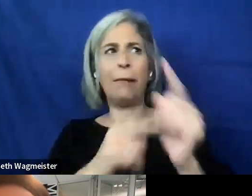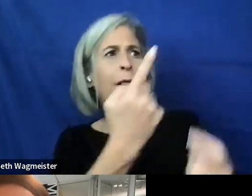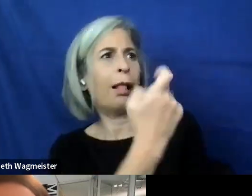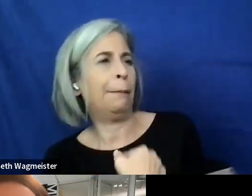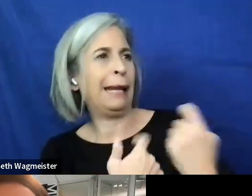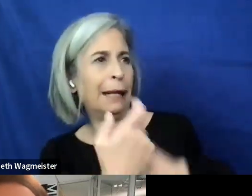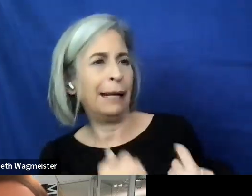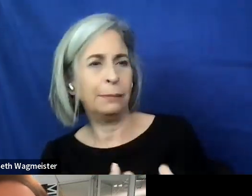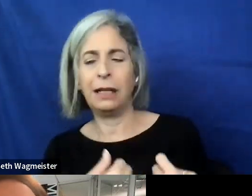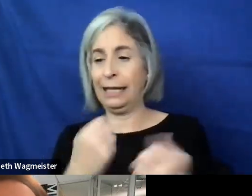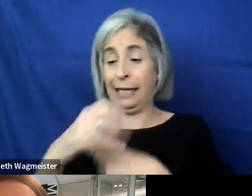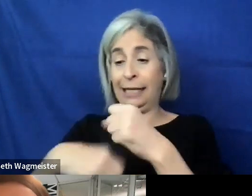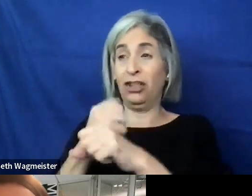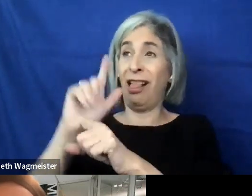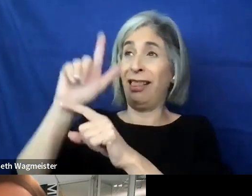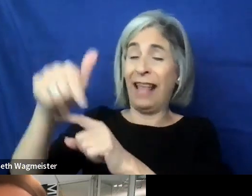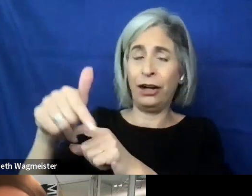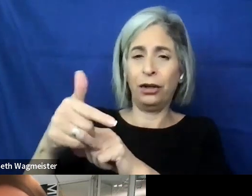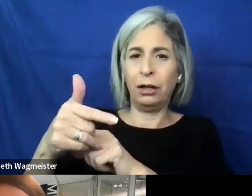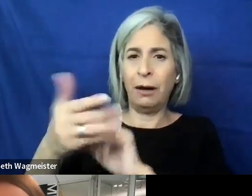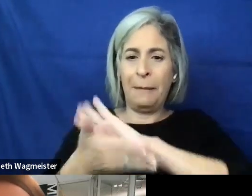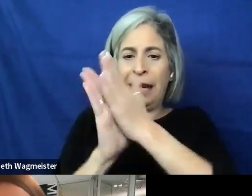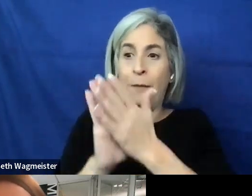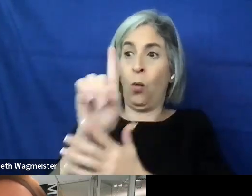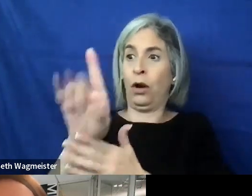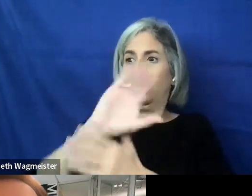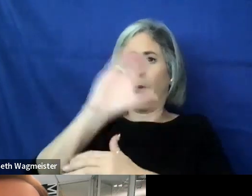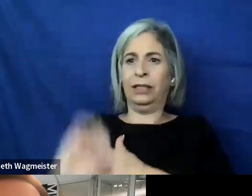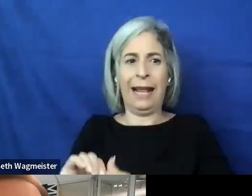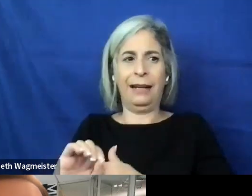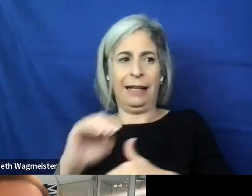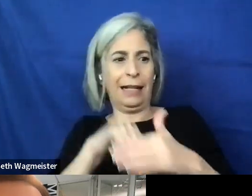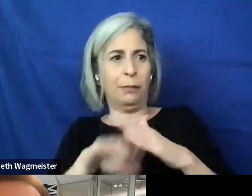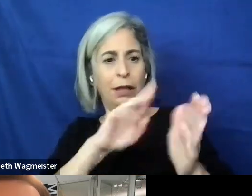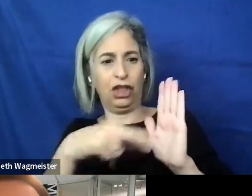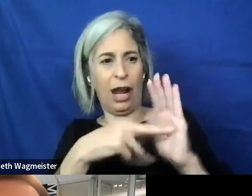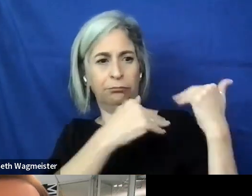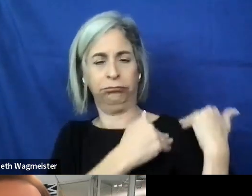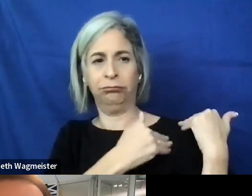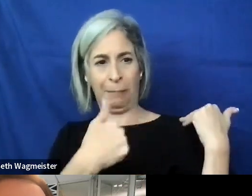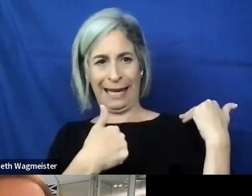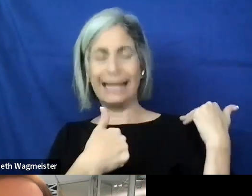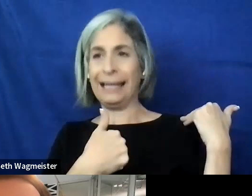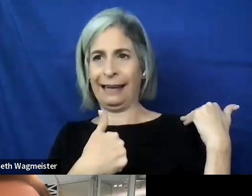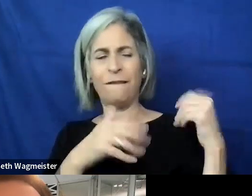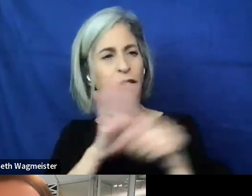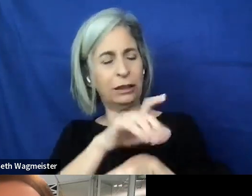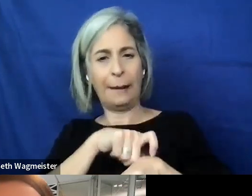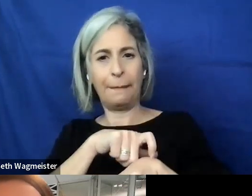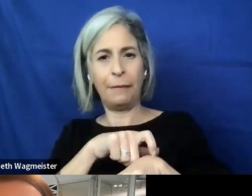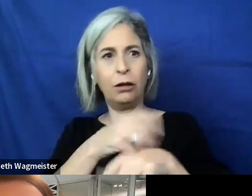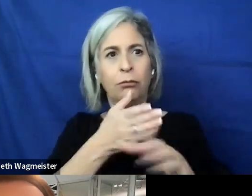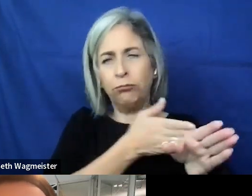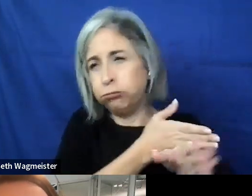years later, I moved into a hundred percent accessibility focused role. And I currently work across the entire development